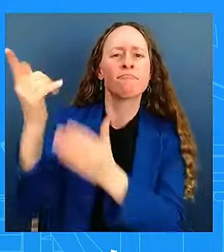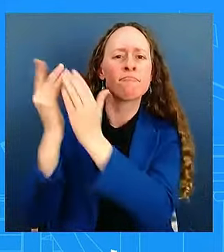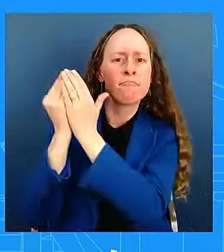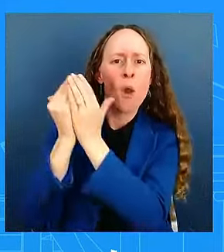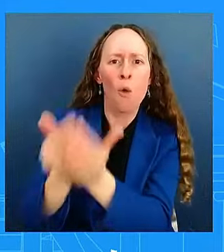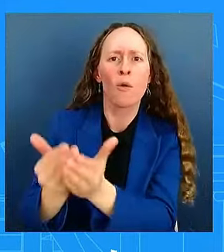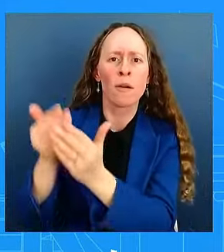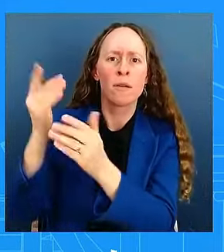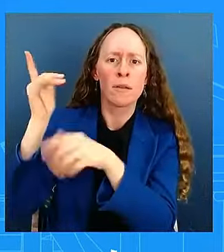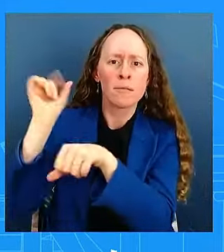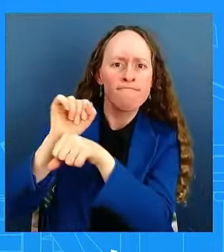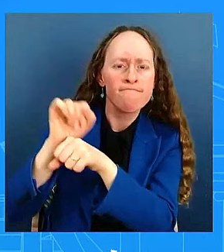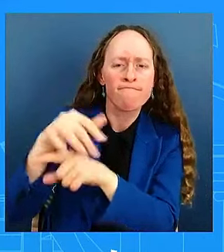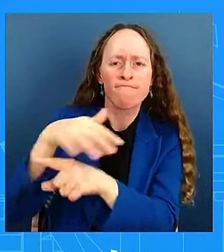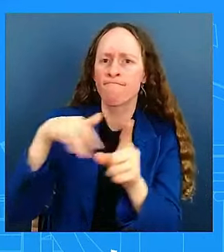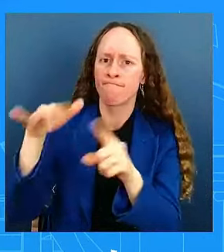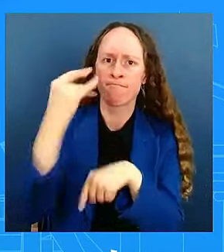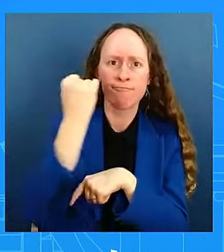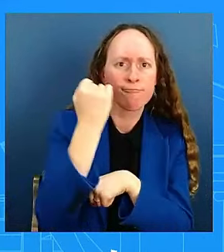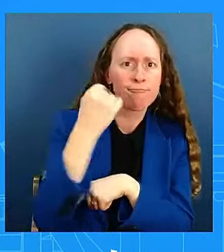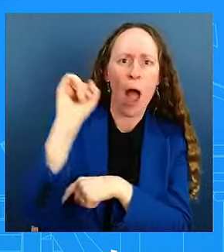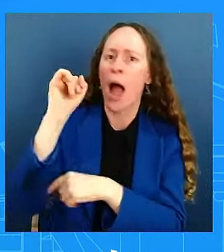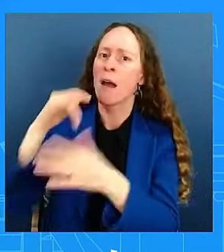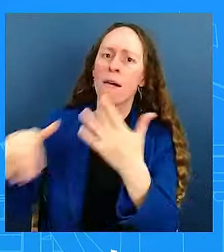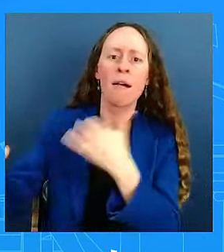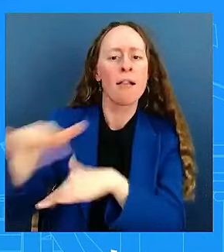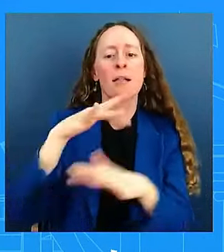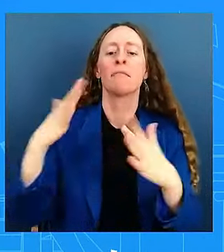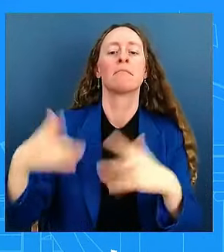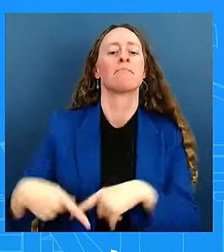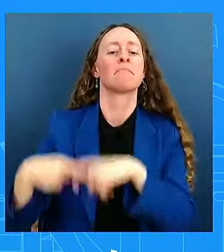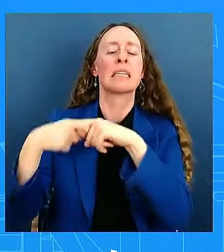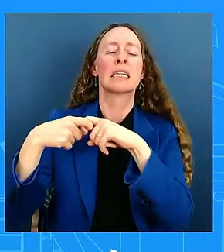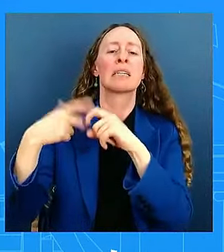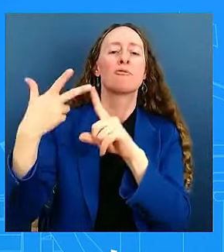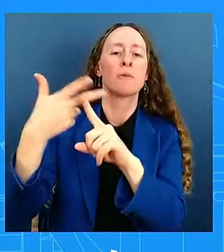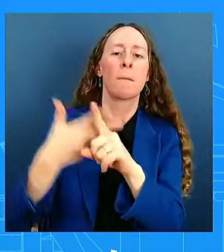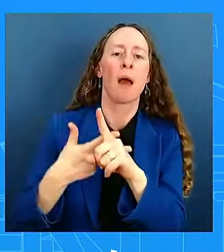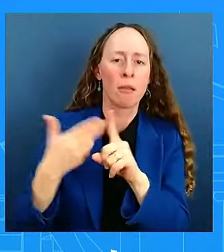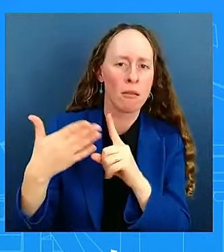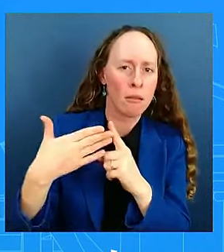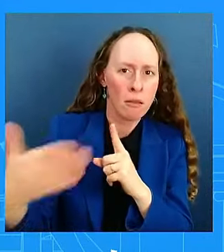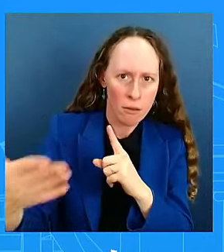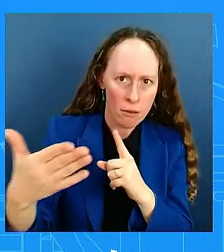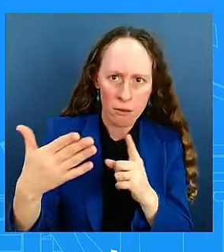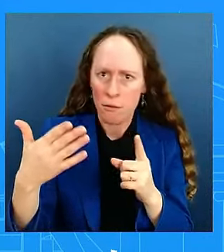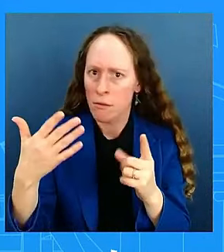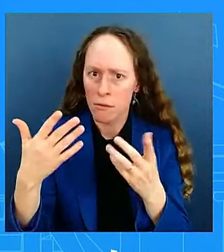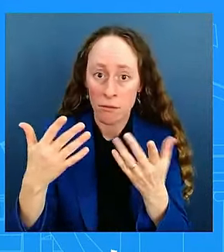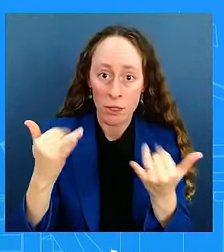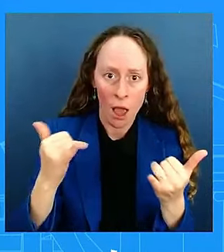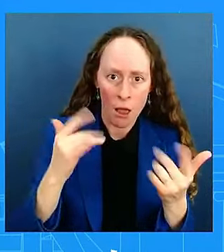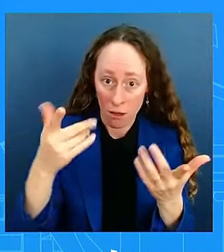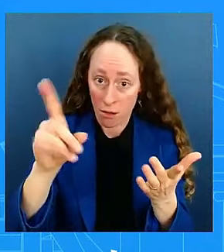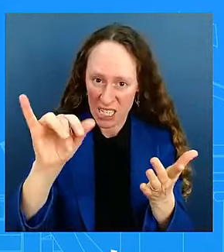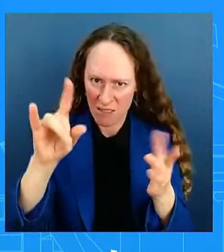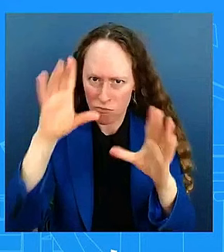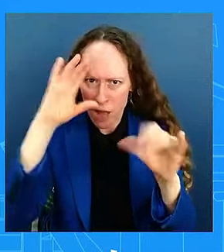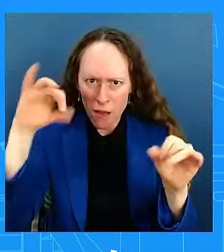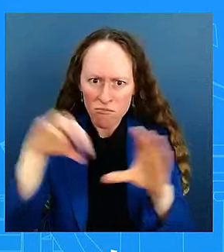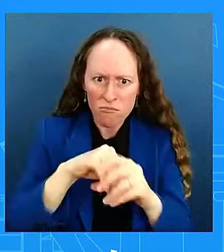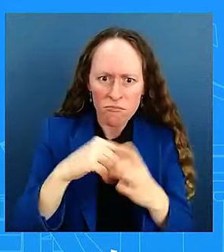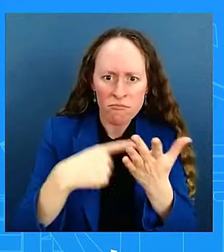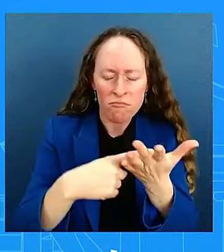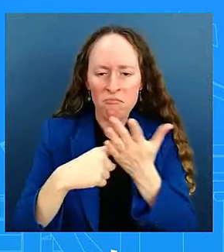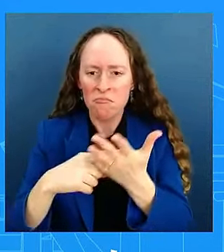negotiations as they continue? I think, look, there's, uh, uh, collective bargaining continues. I think that's really